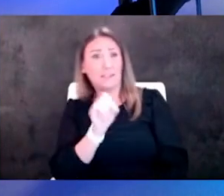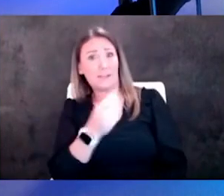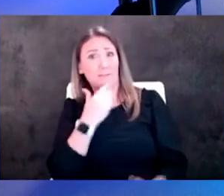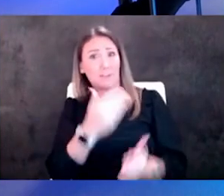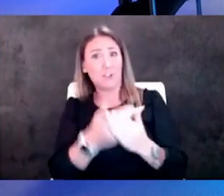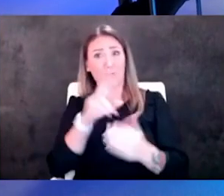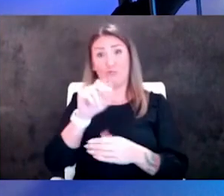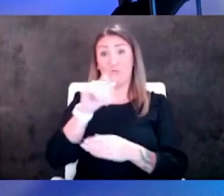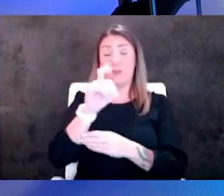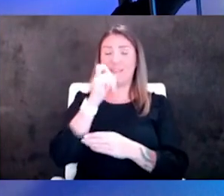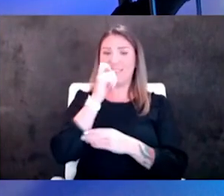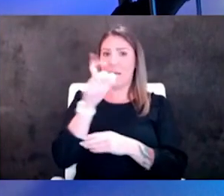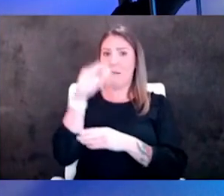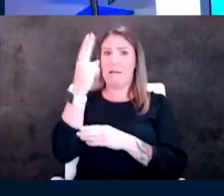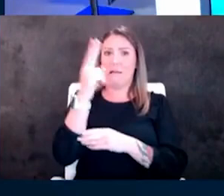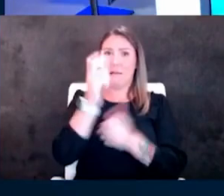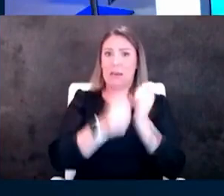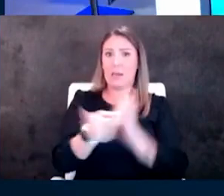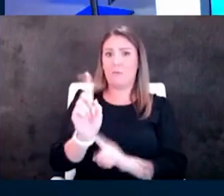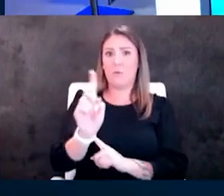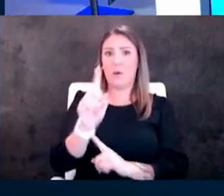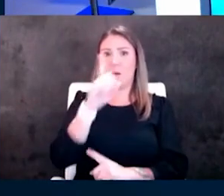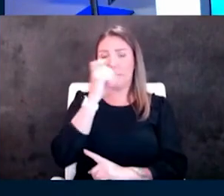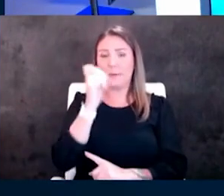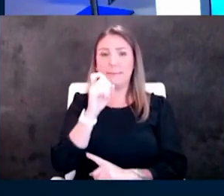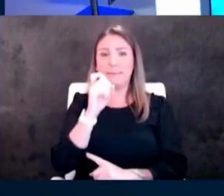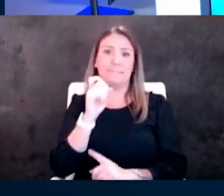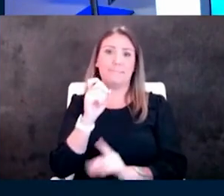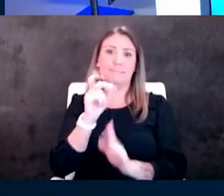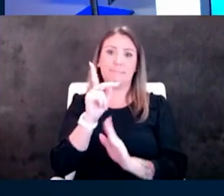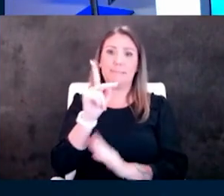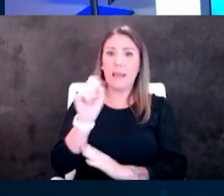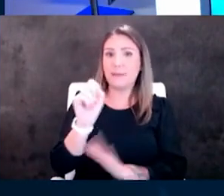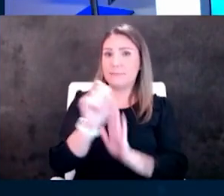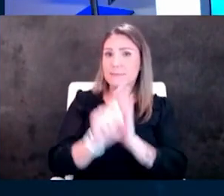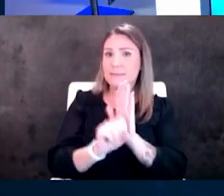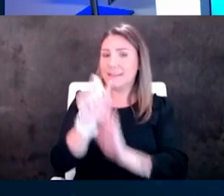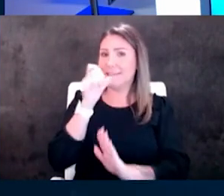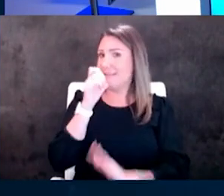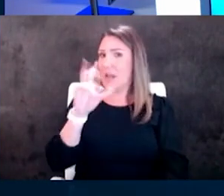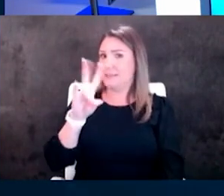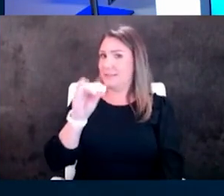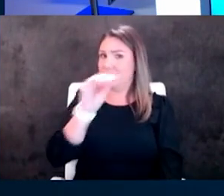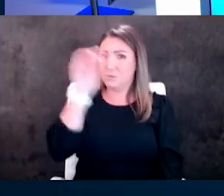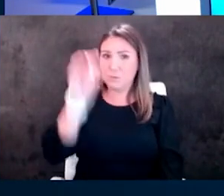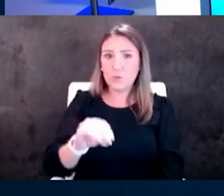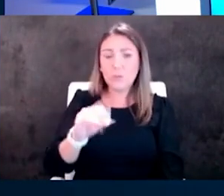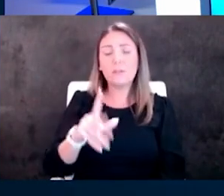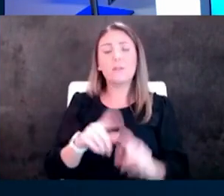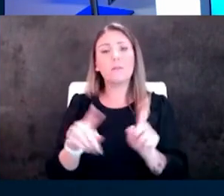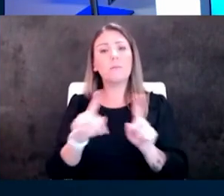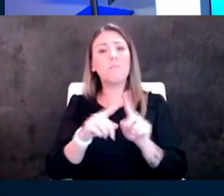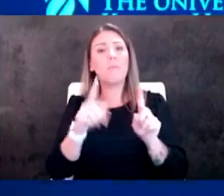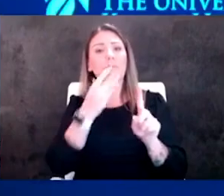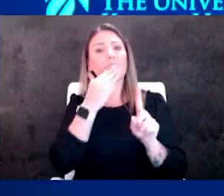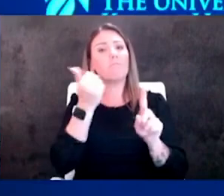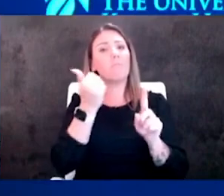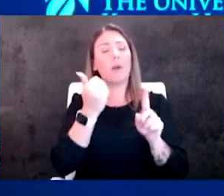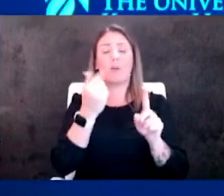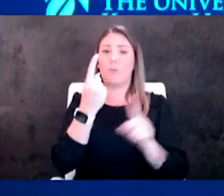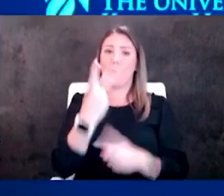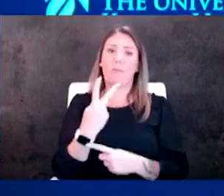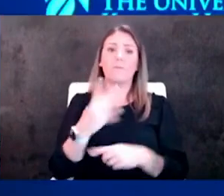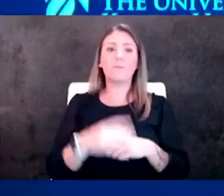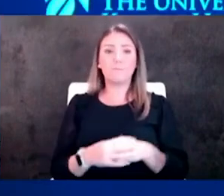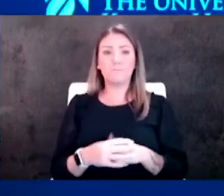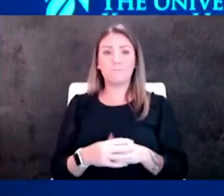everywhere because the state of kansas is not not at 70 so but uh still better than it would have okay so let's talk